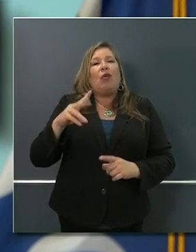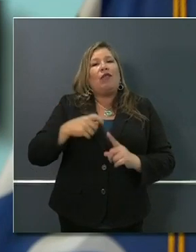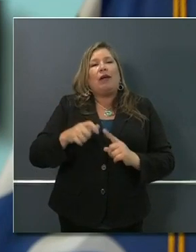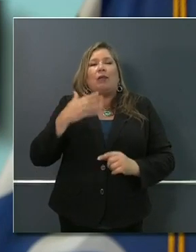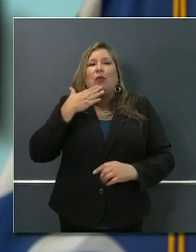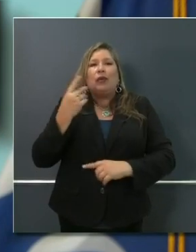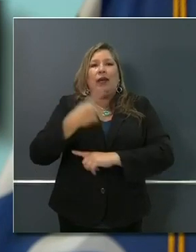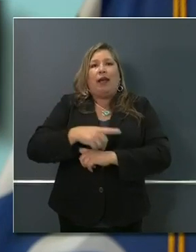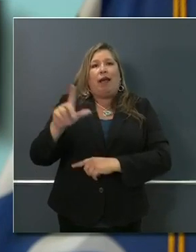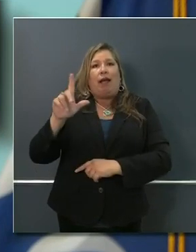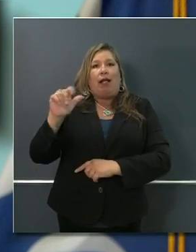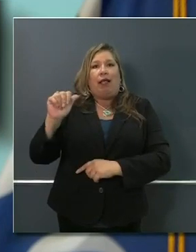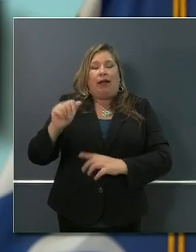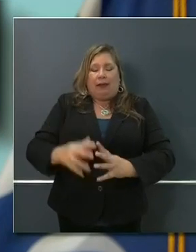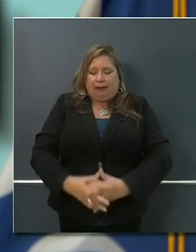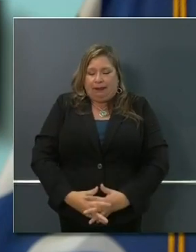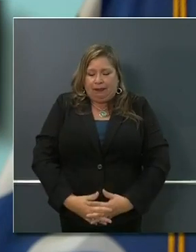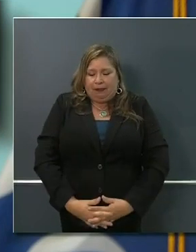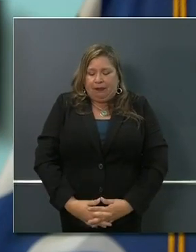Haley?